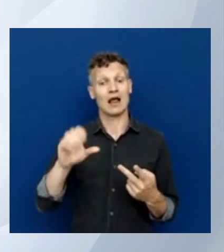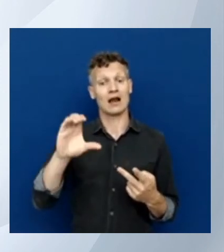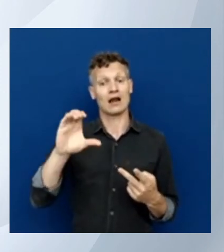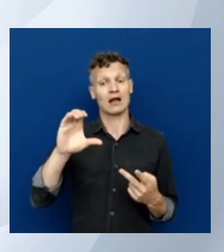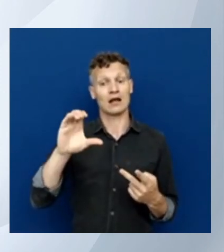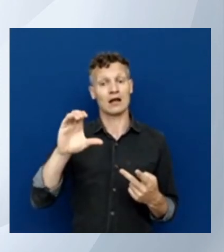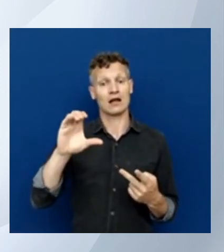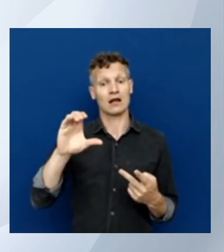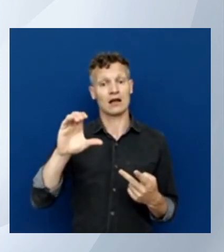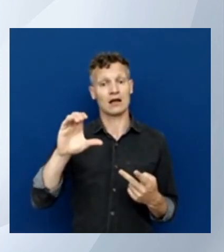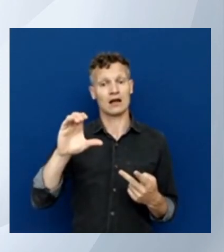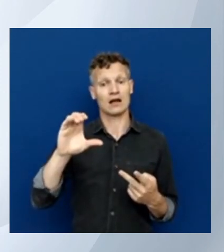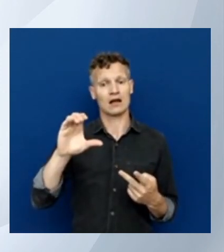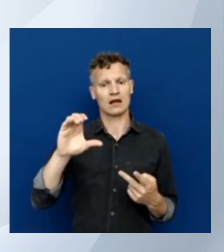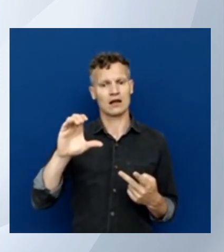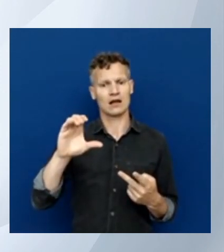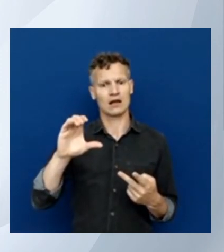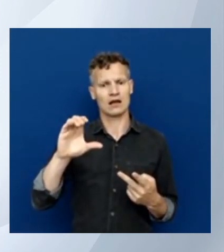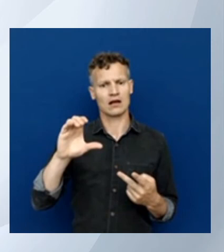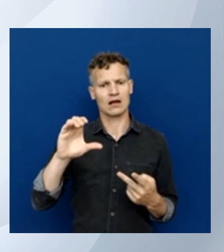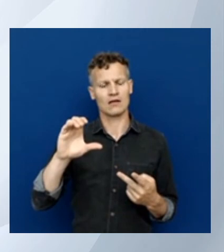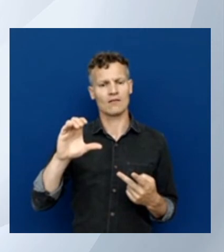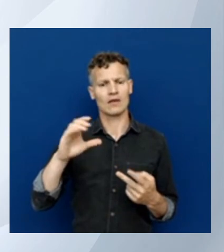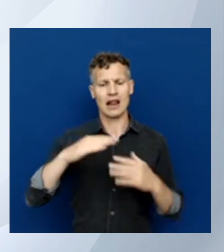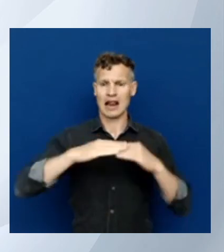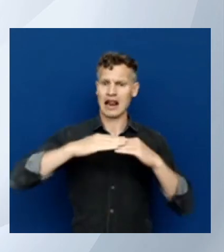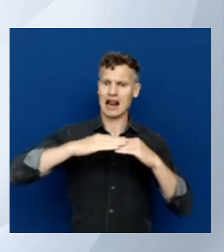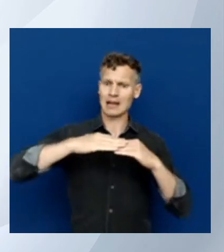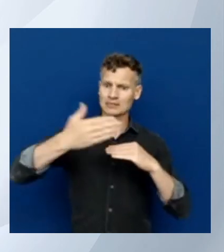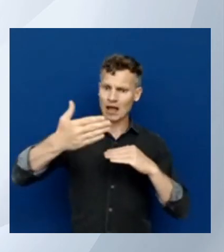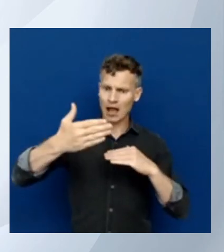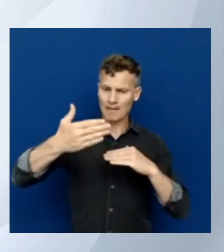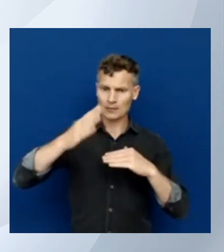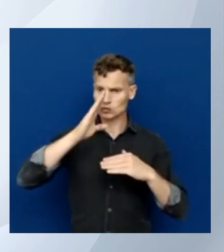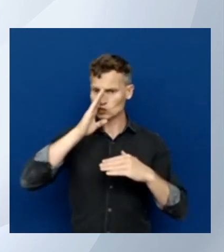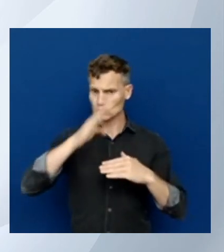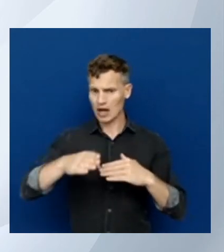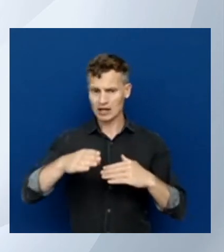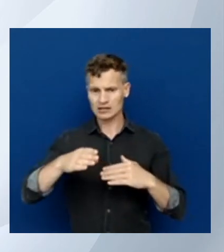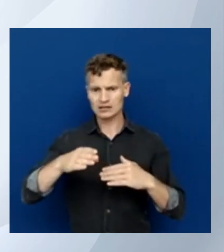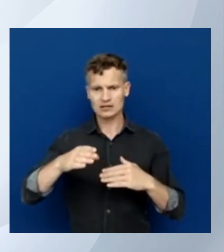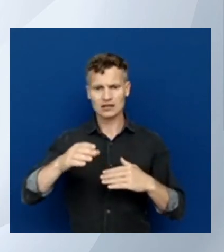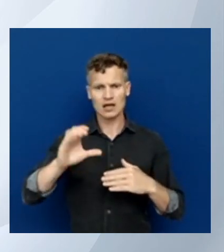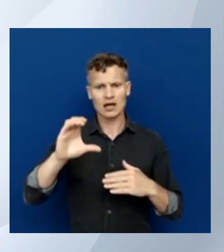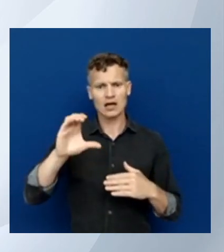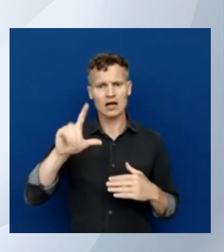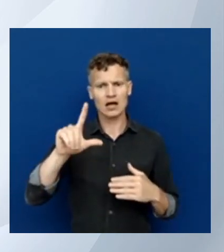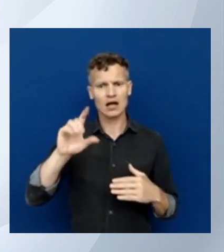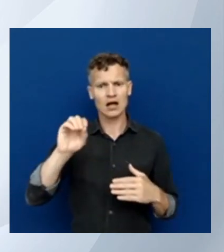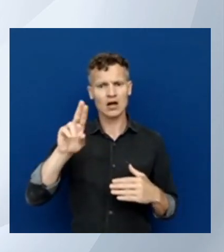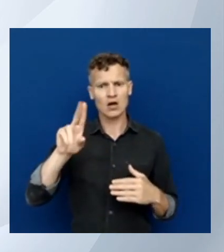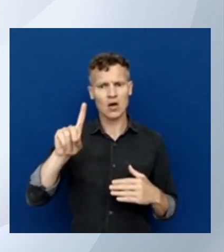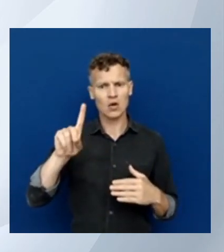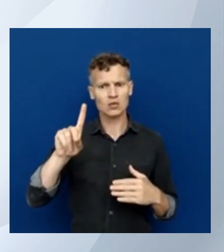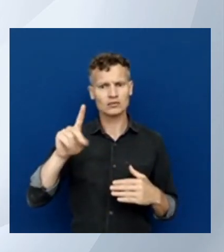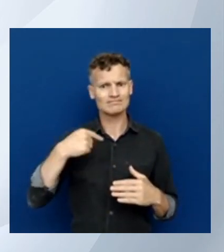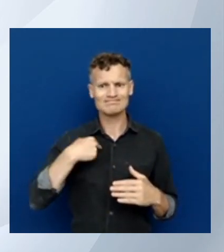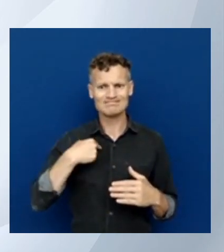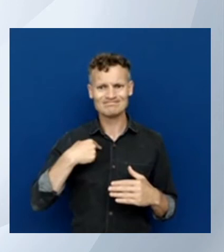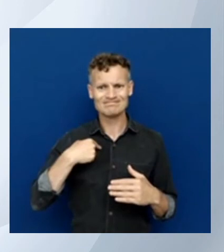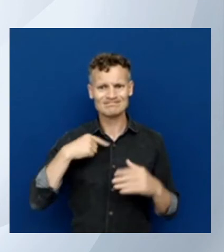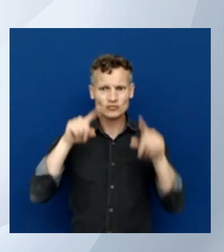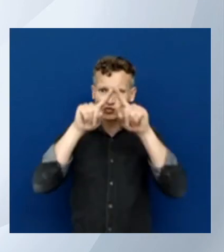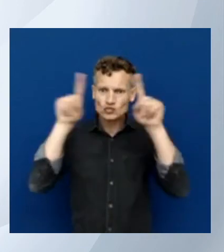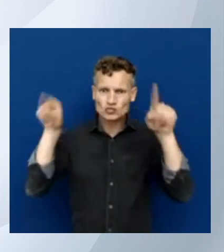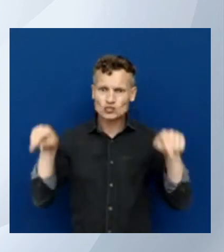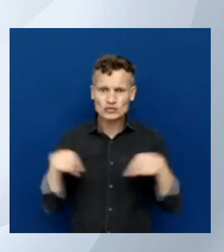you actually can and I my screen is not showing anymore is it no where